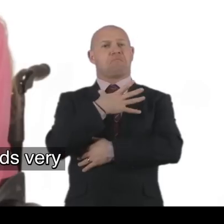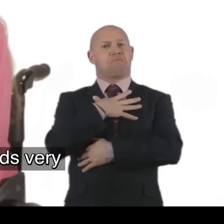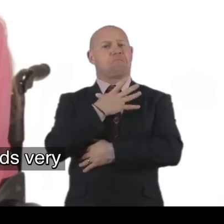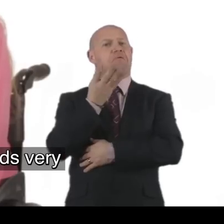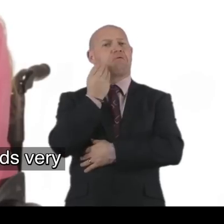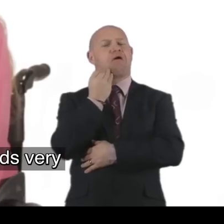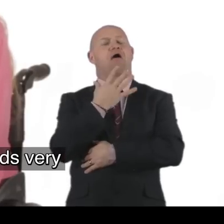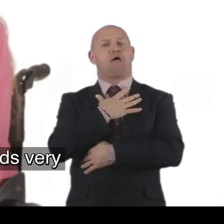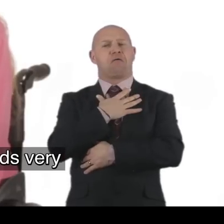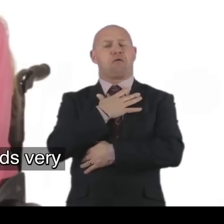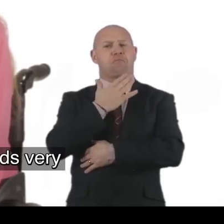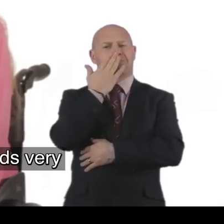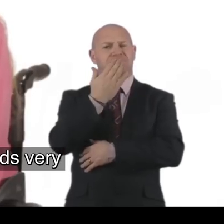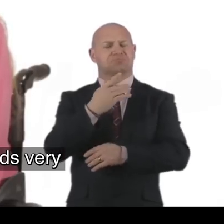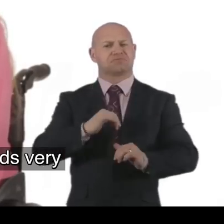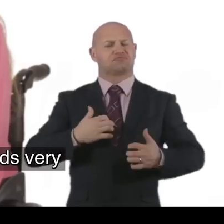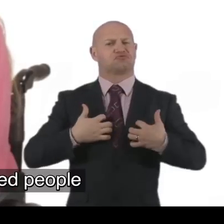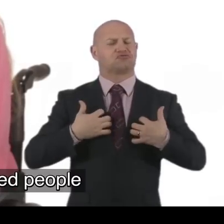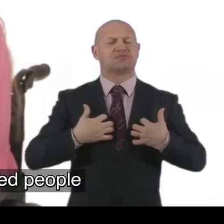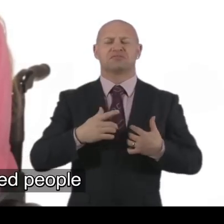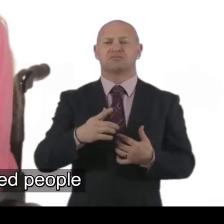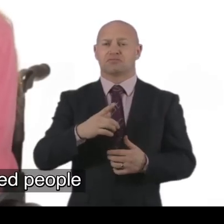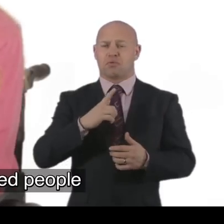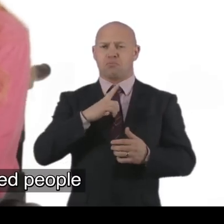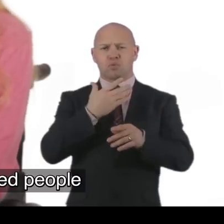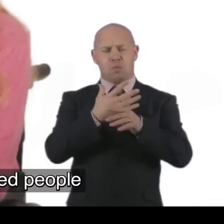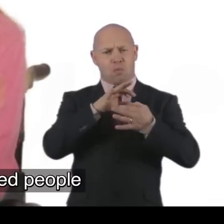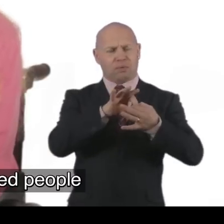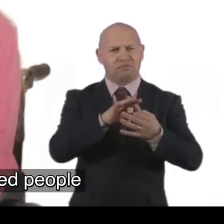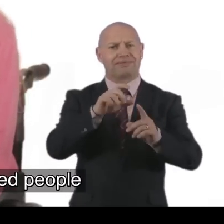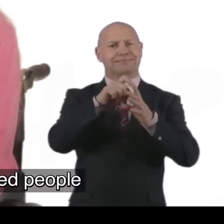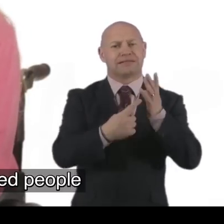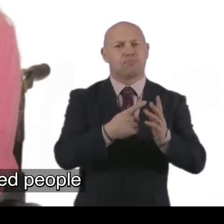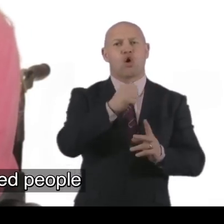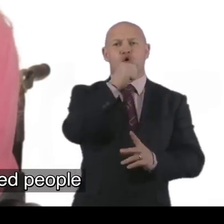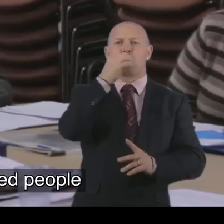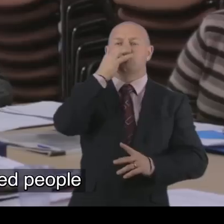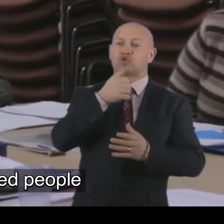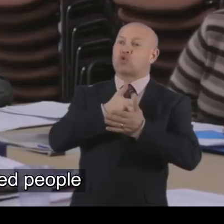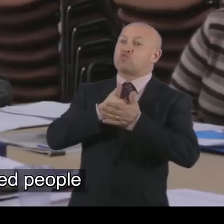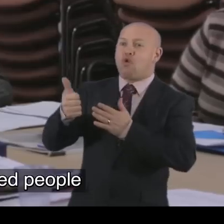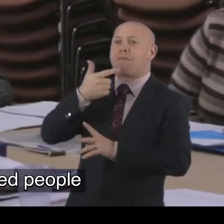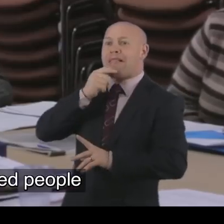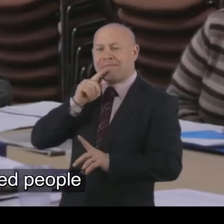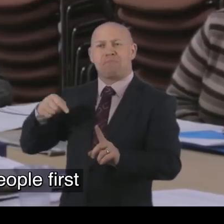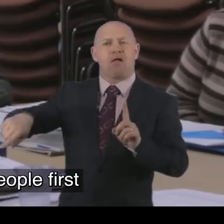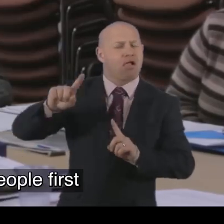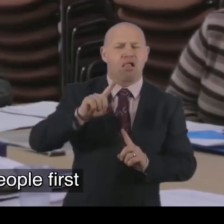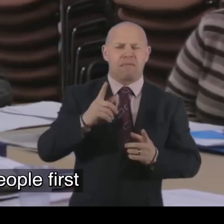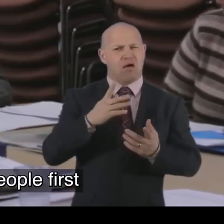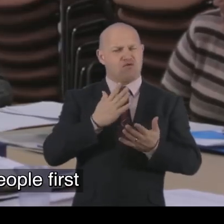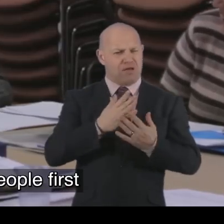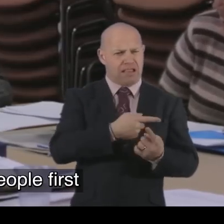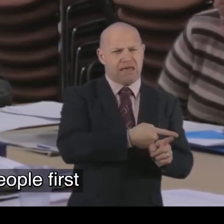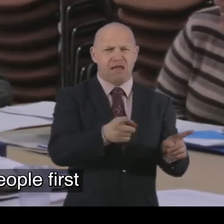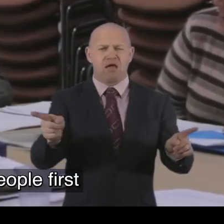thought, I quite like that. It sounds very interesting because it sounded like it was working for disabled people, not just ordinary people, walking people they were in life. And it sounded